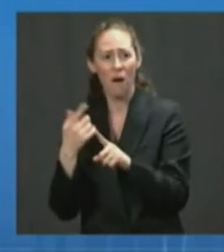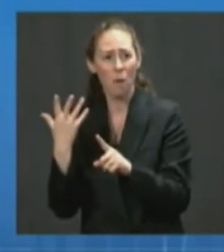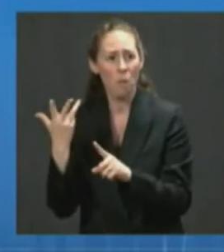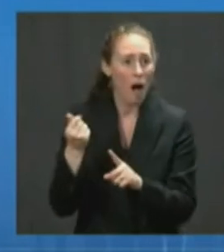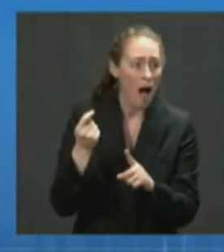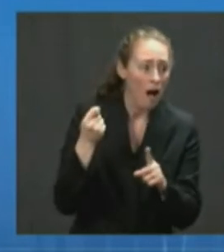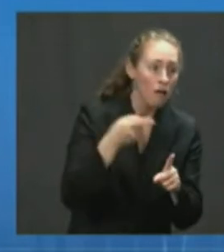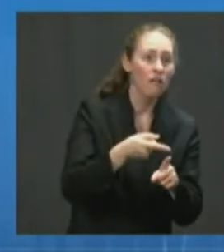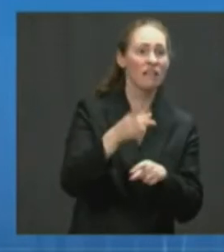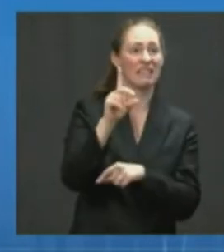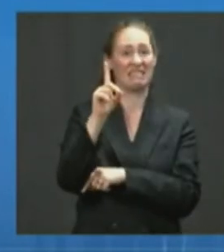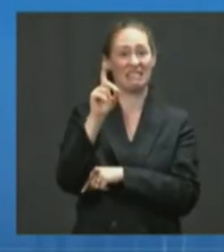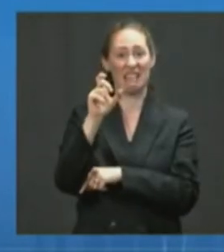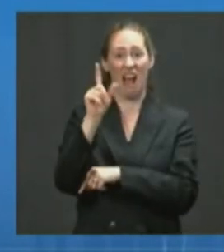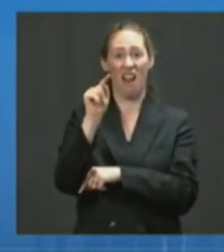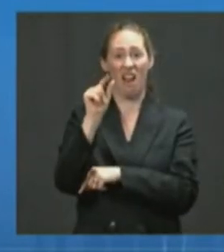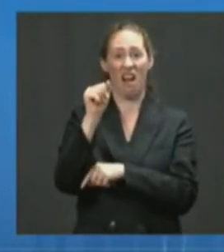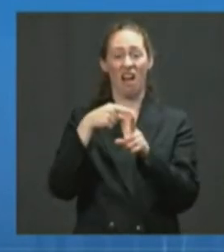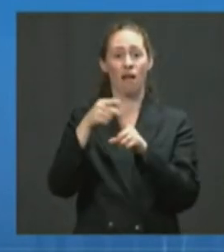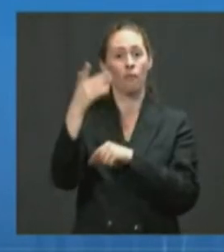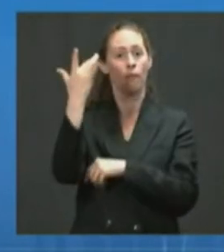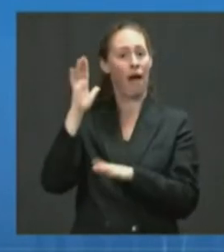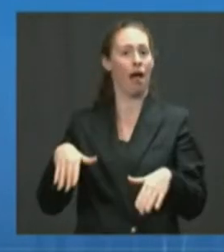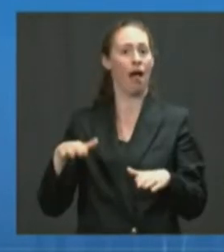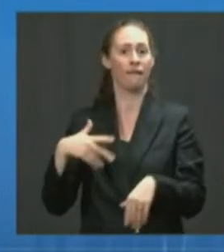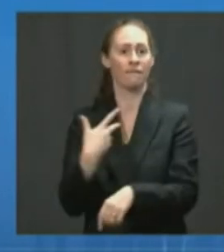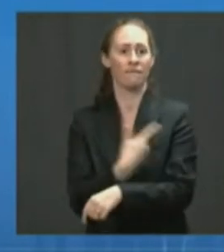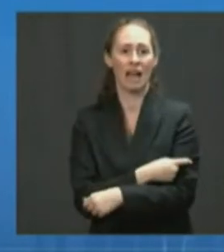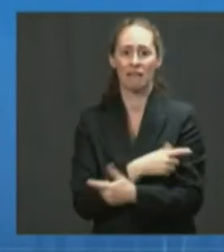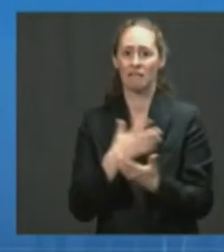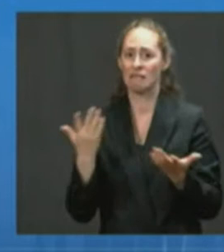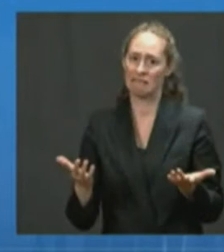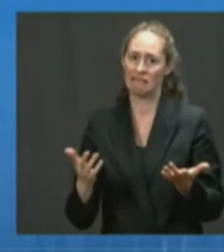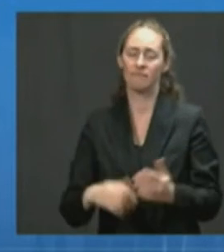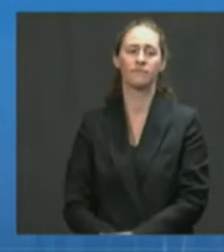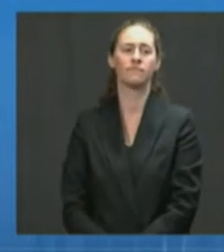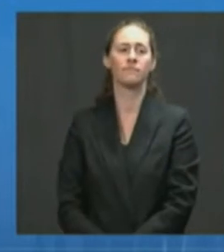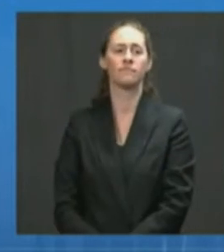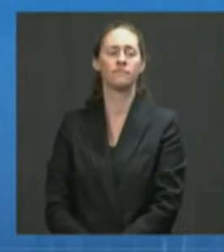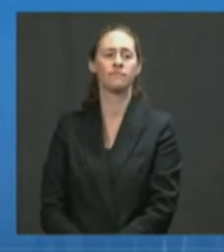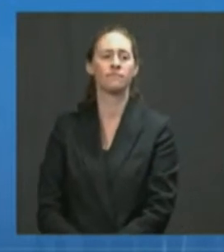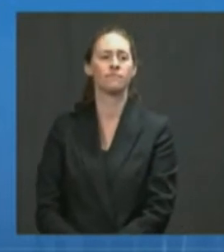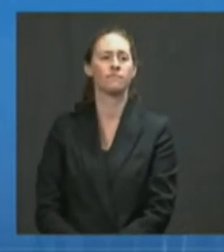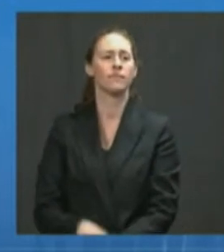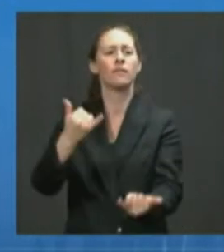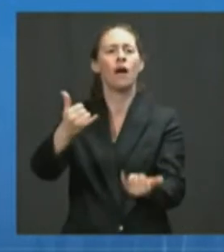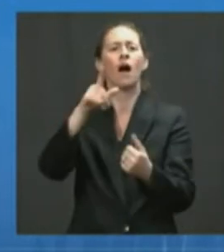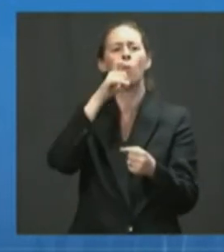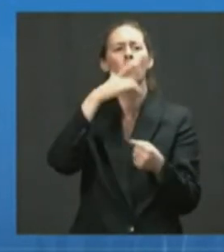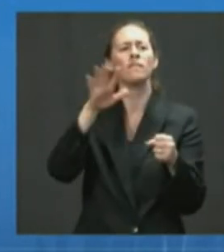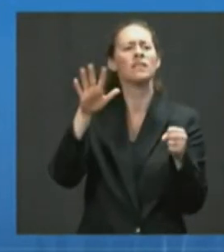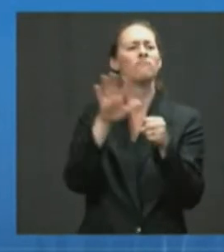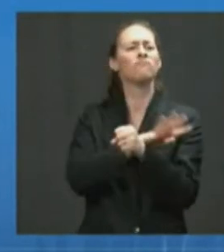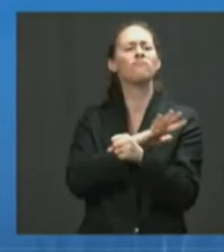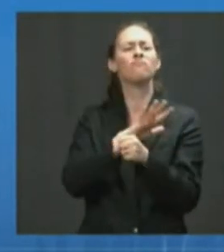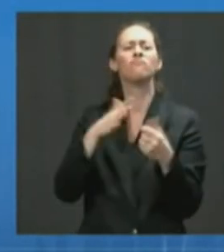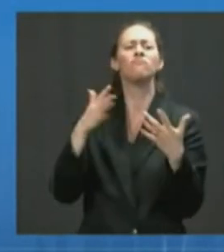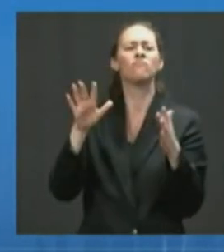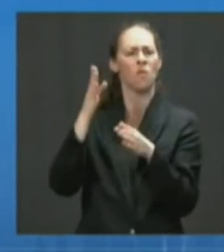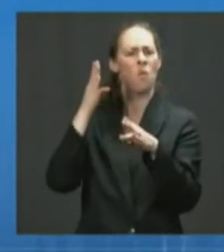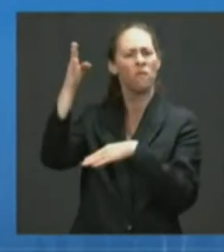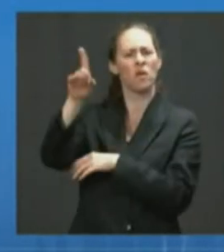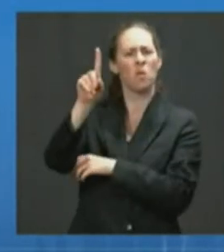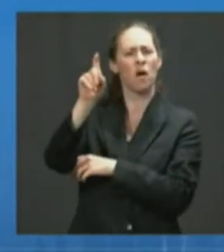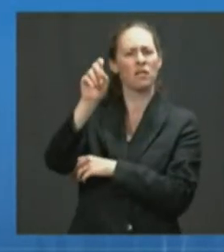Second, we have fully vaccinated 162 million Americans, including 80% of those